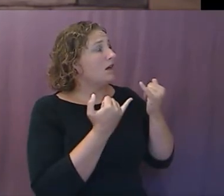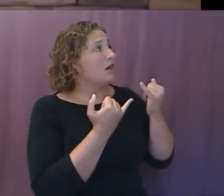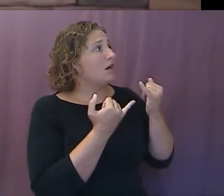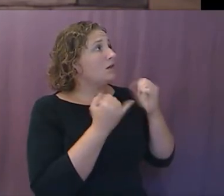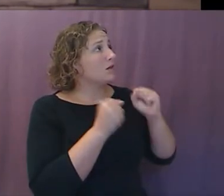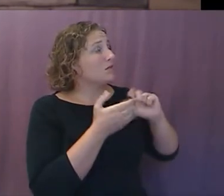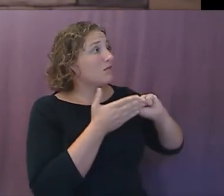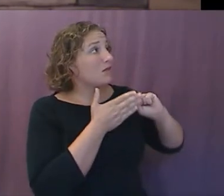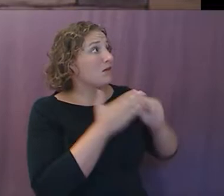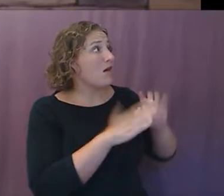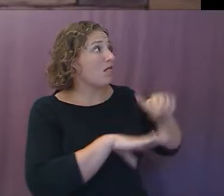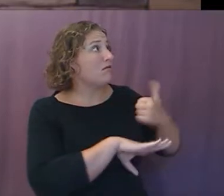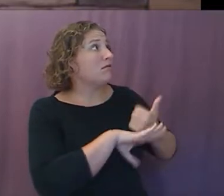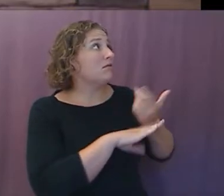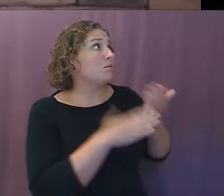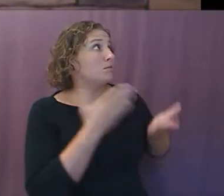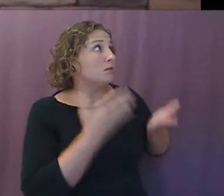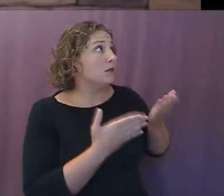deployed around us.